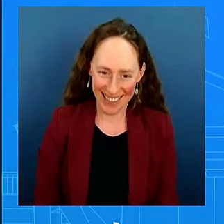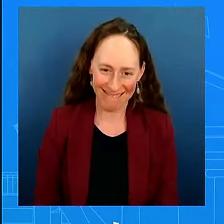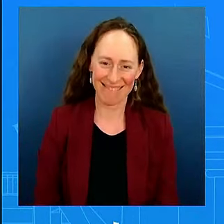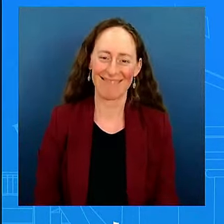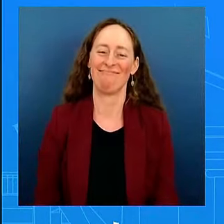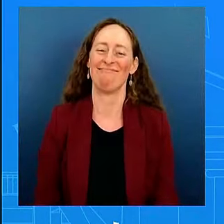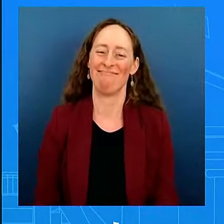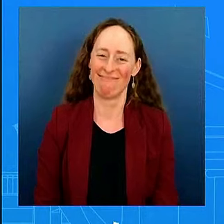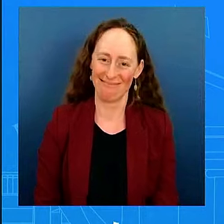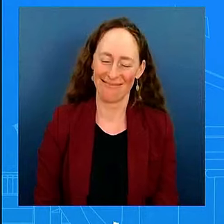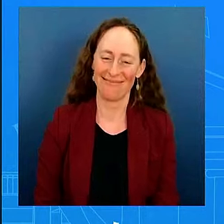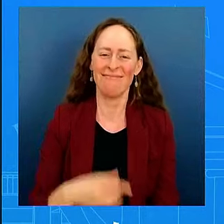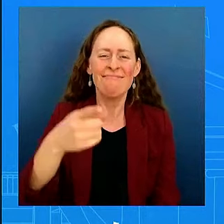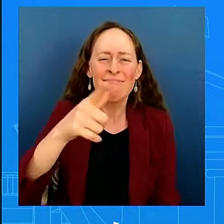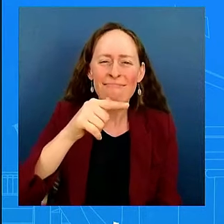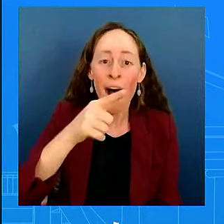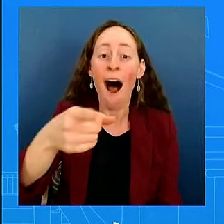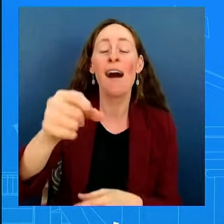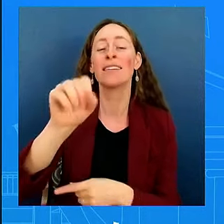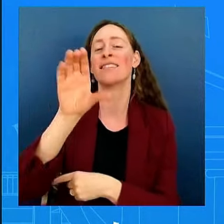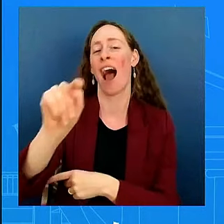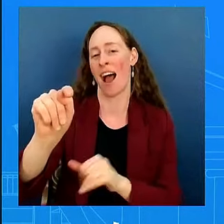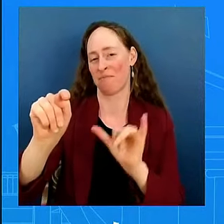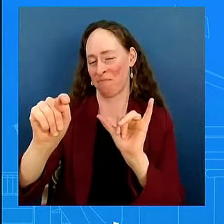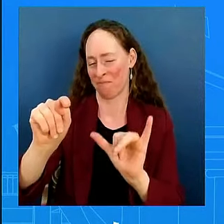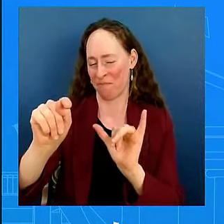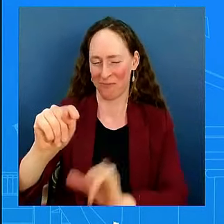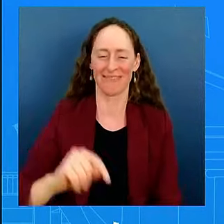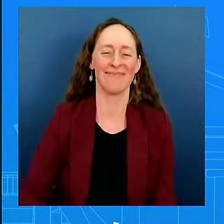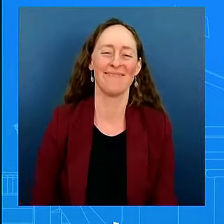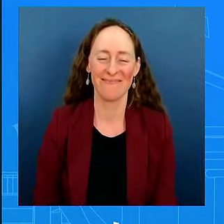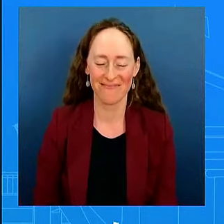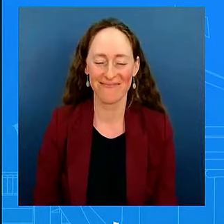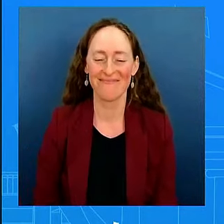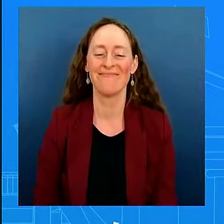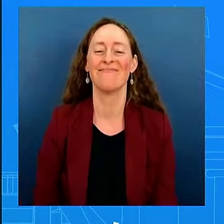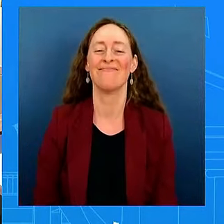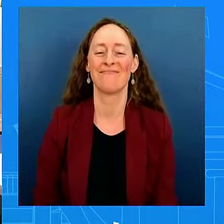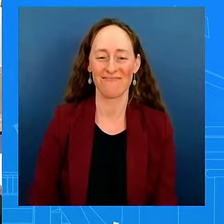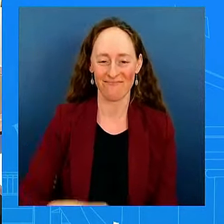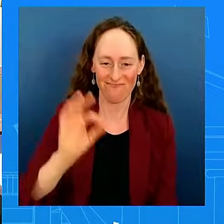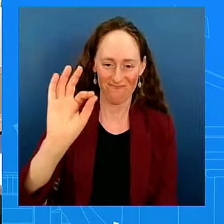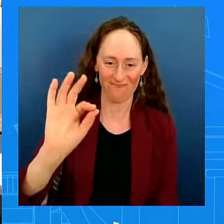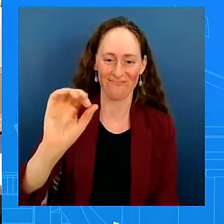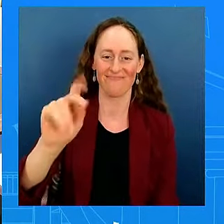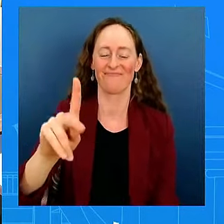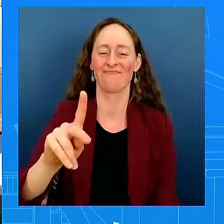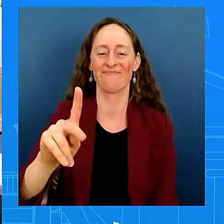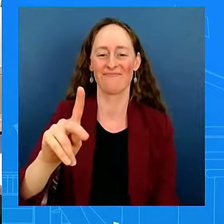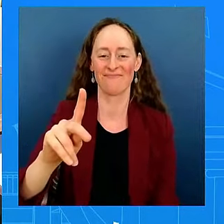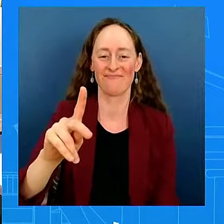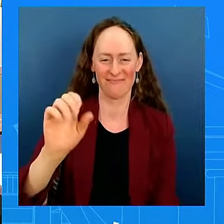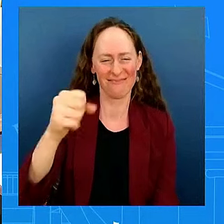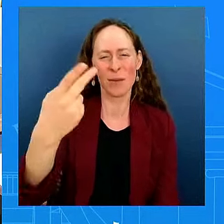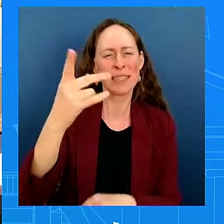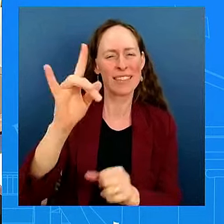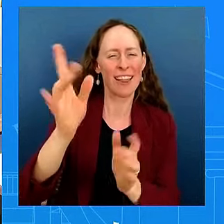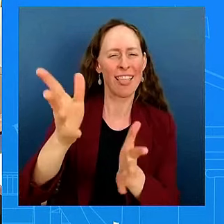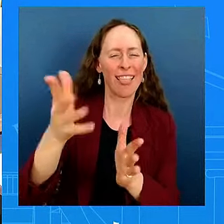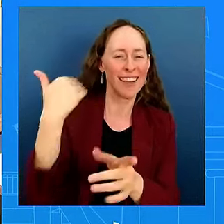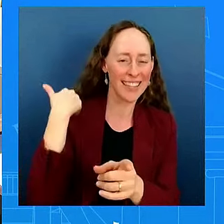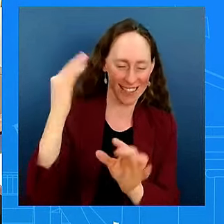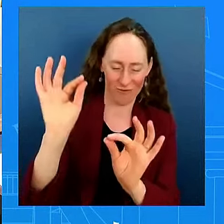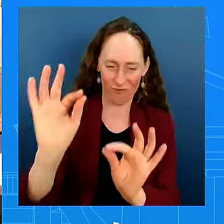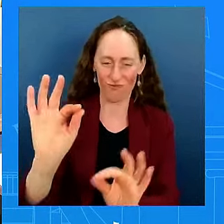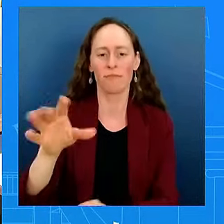Let's talk about this some more. This is lovely. Sure. Let's go have some back and forth. Hey, Scott. Last month, the president, in an interview, said he's not confident